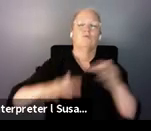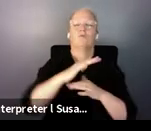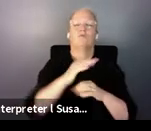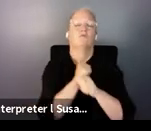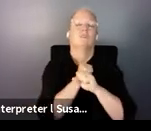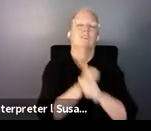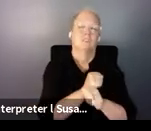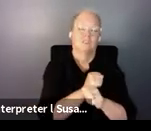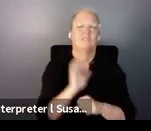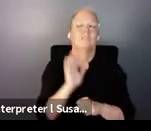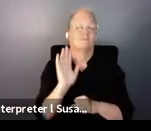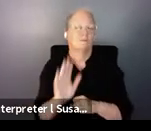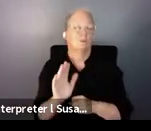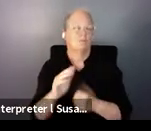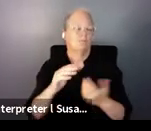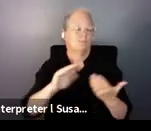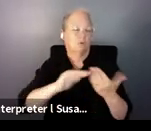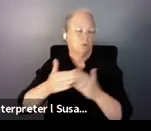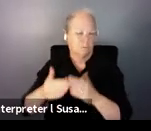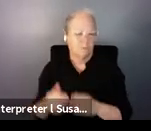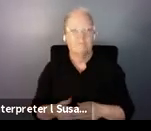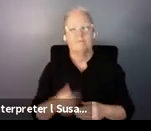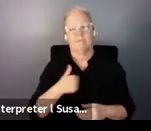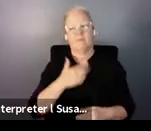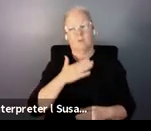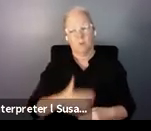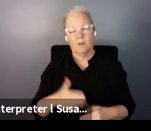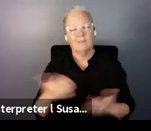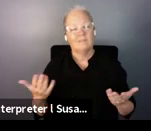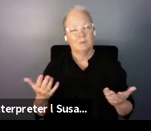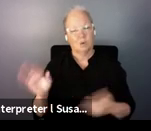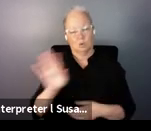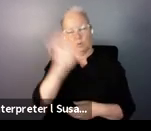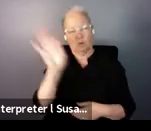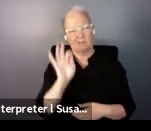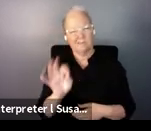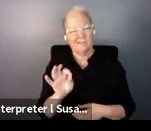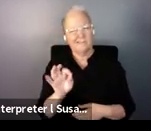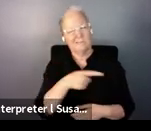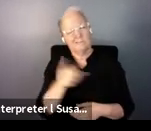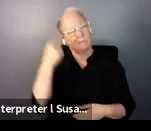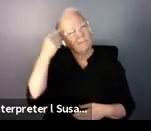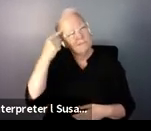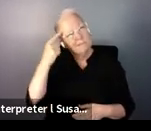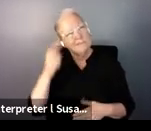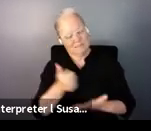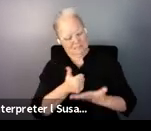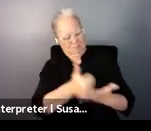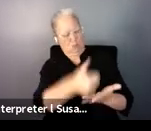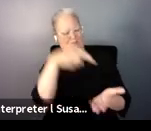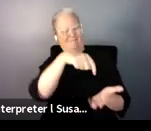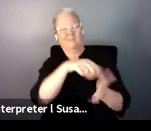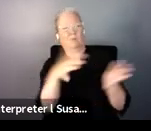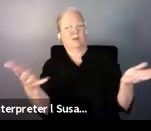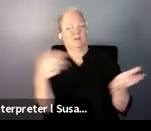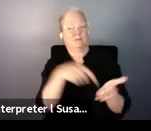And I think we can start by basically questioning ourselves, what is support? Giving and receiving support is part of